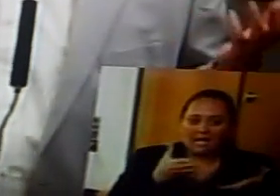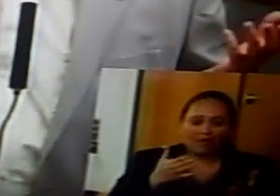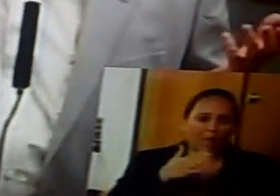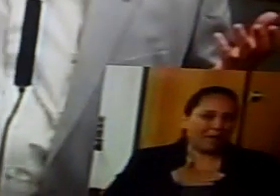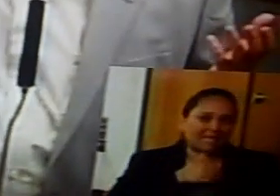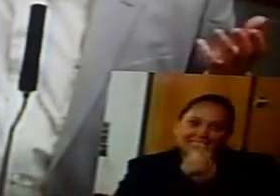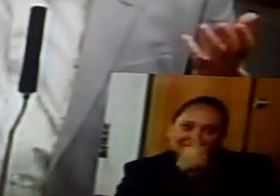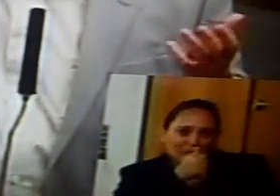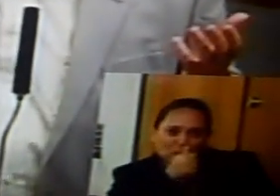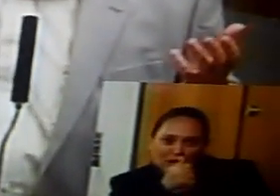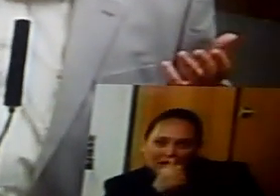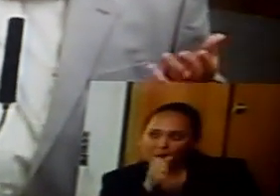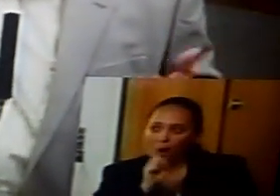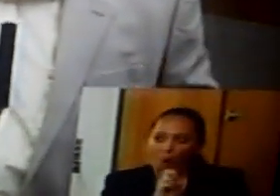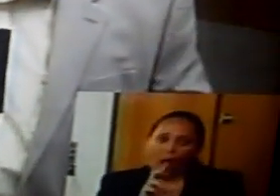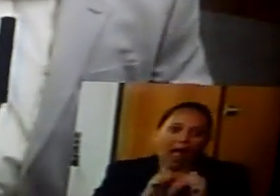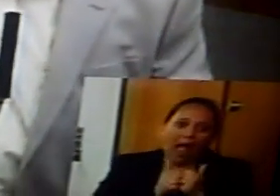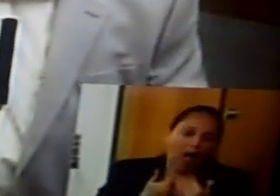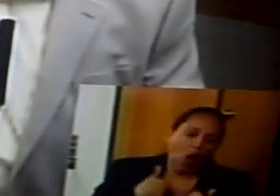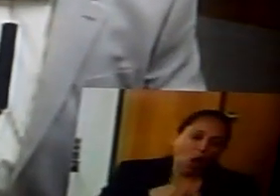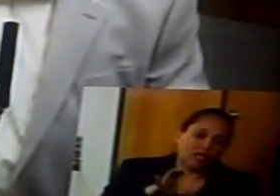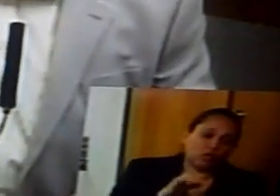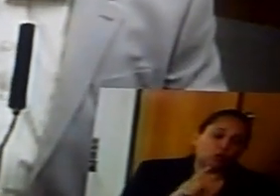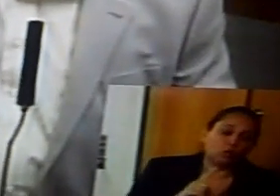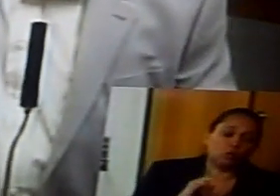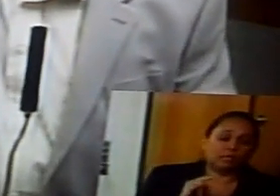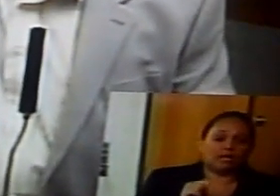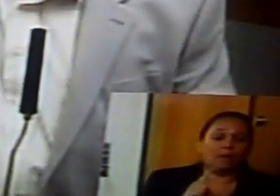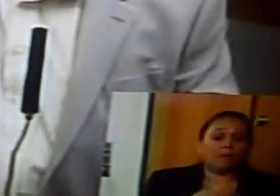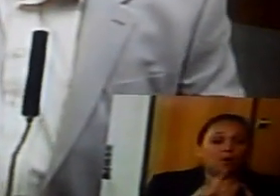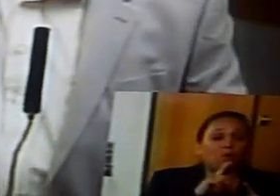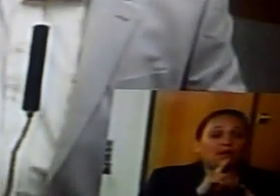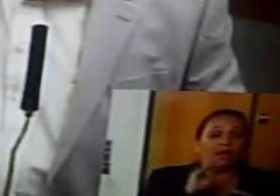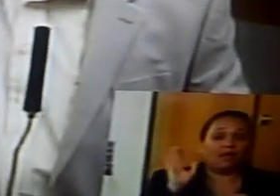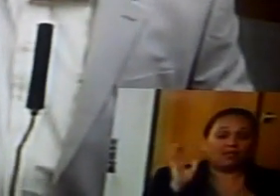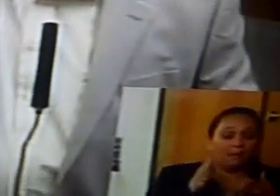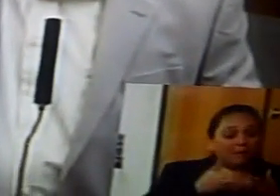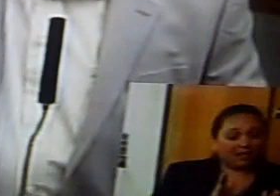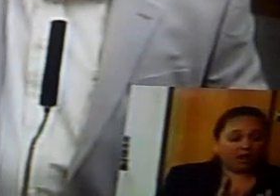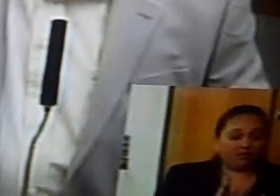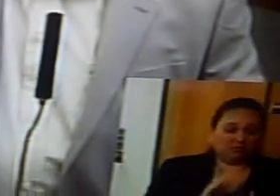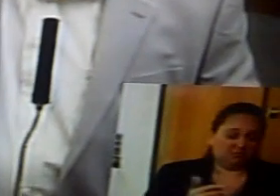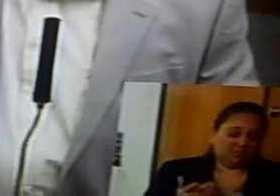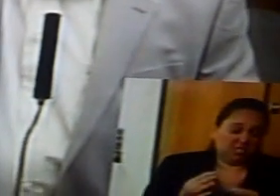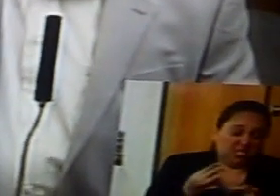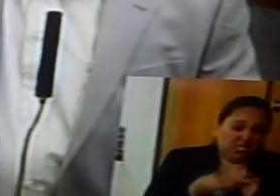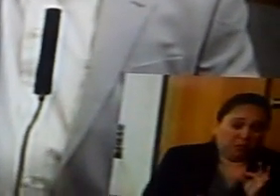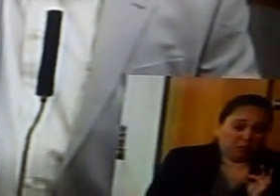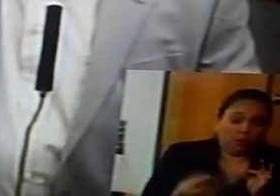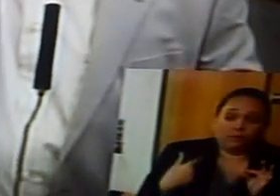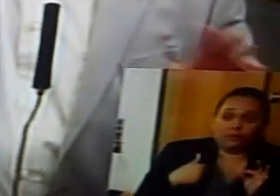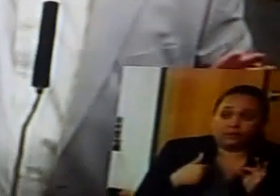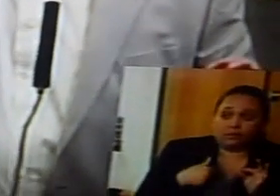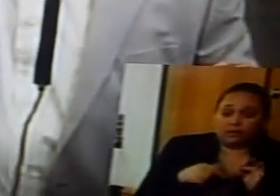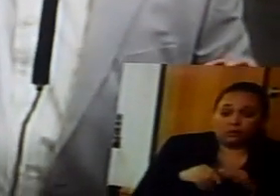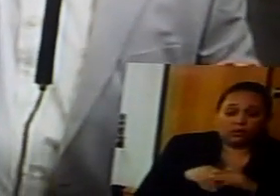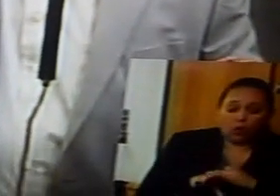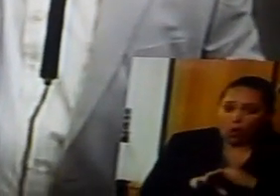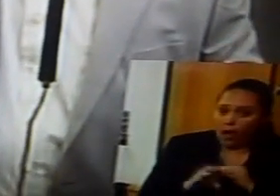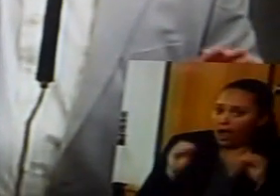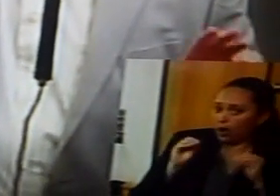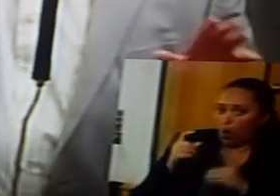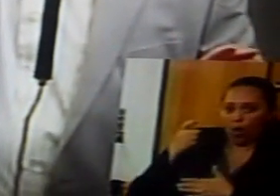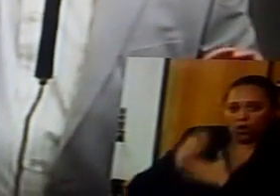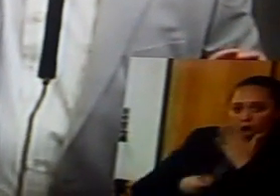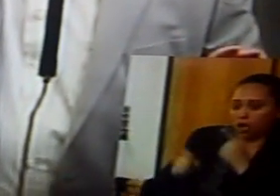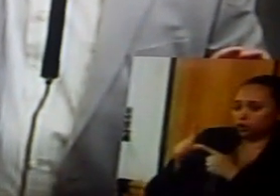or how we do it, but the methodology is simple. And we go in at no cost to